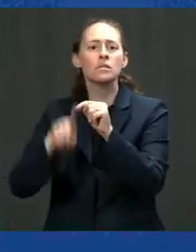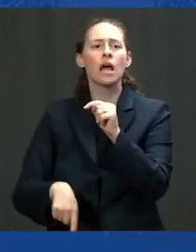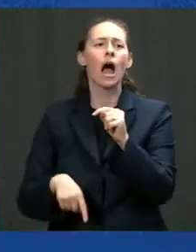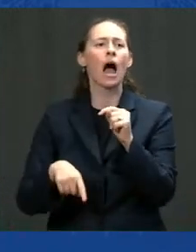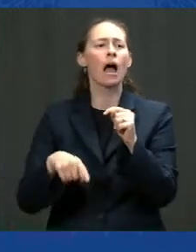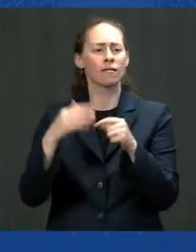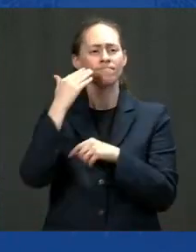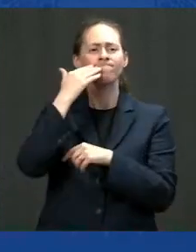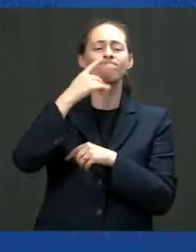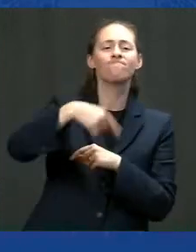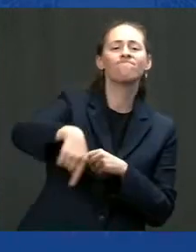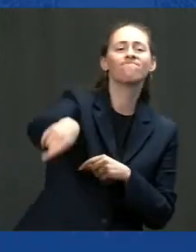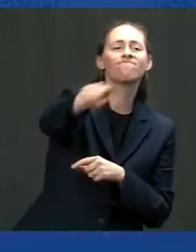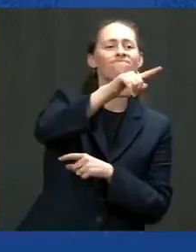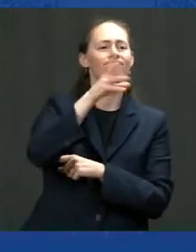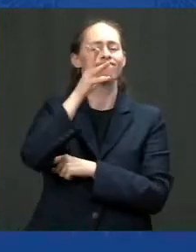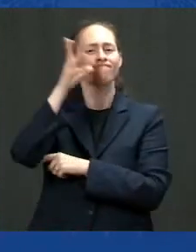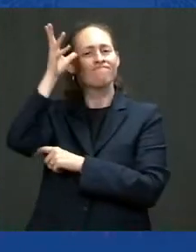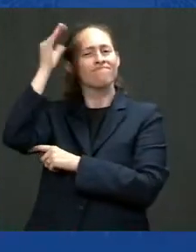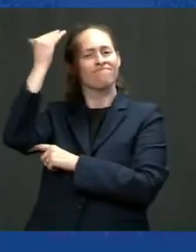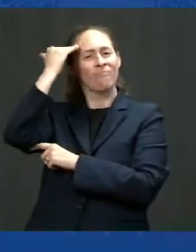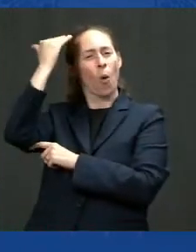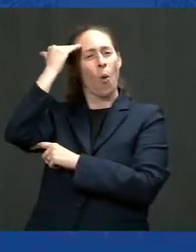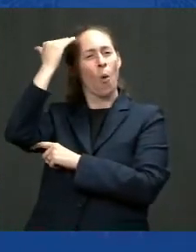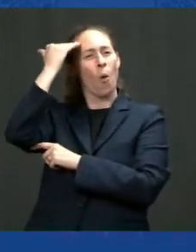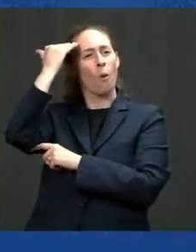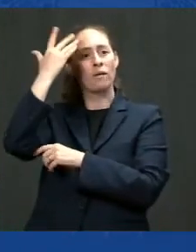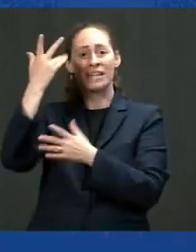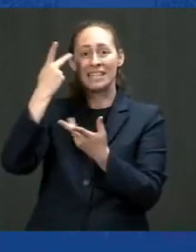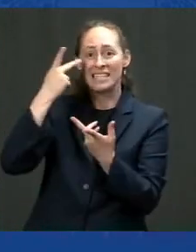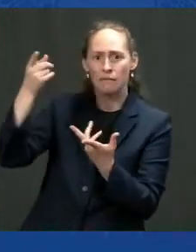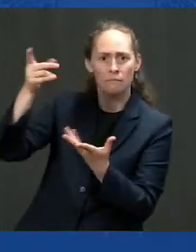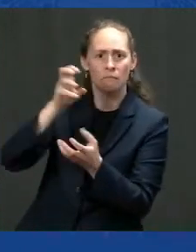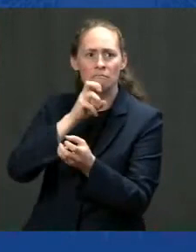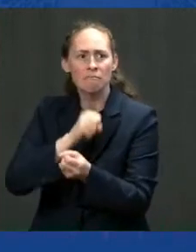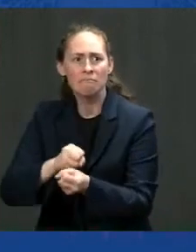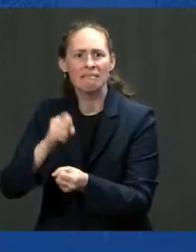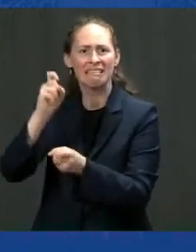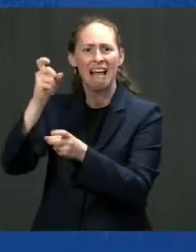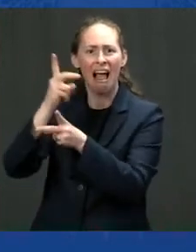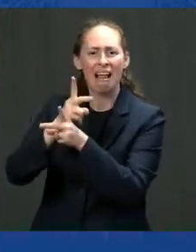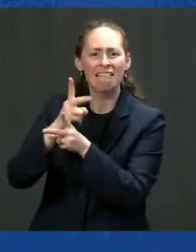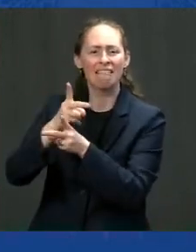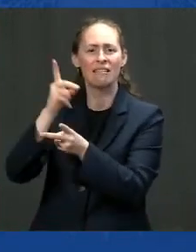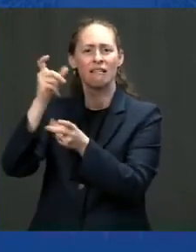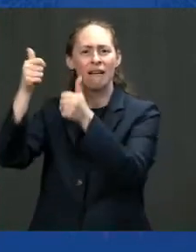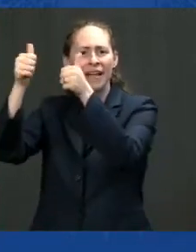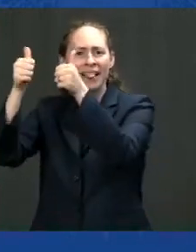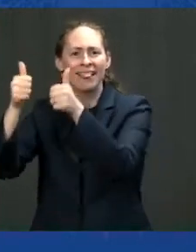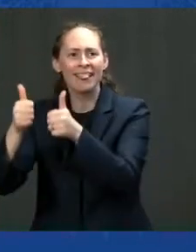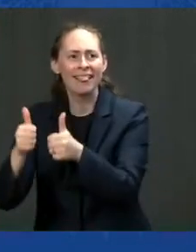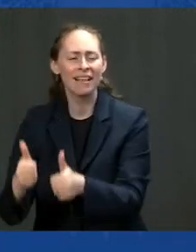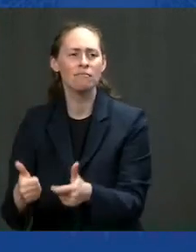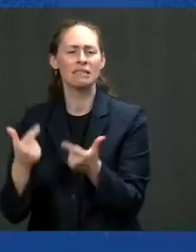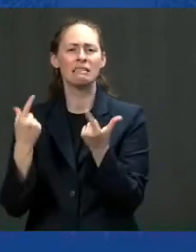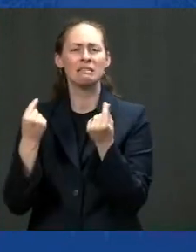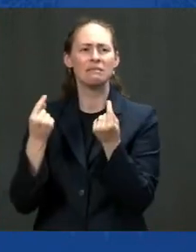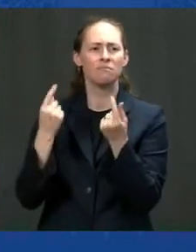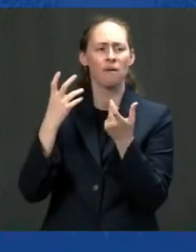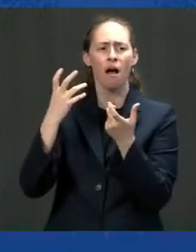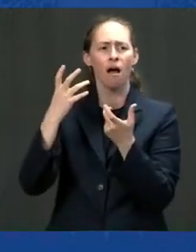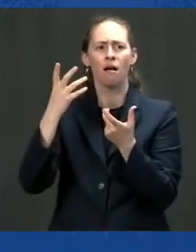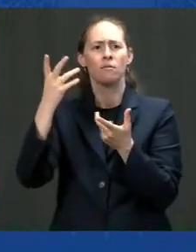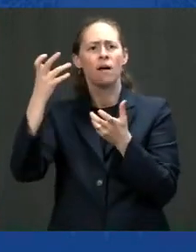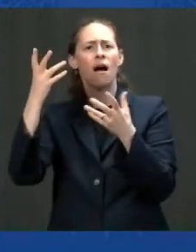dad that needs help just because they're getting older and maybe still has their home would